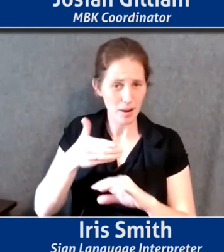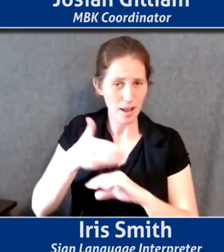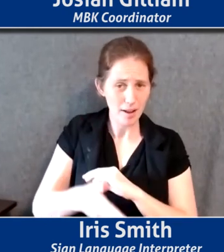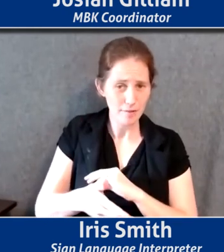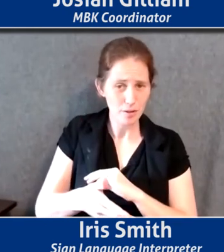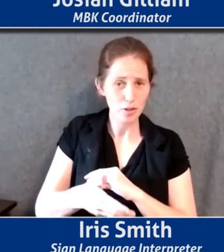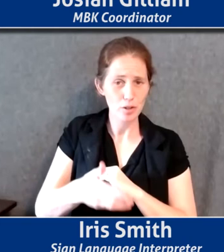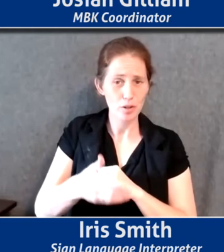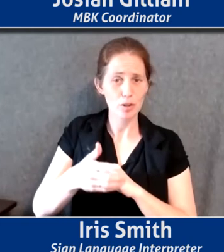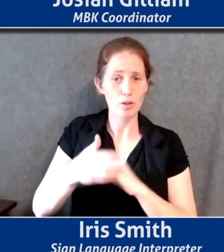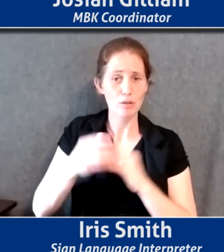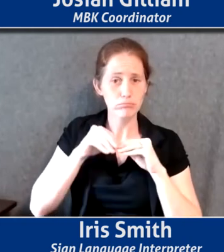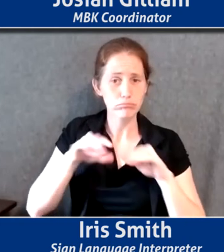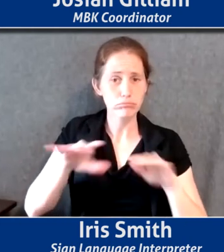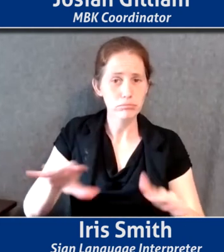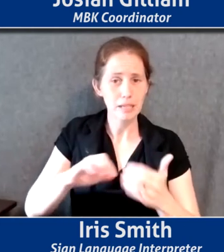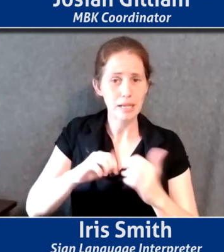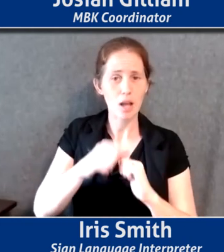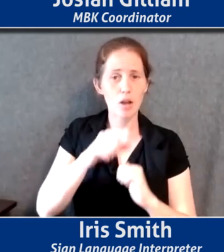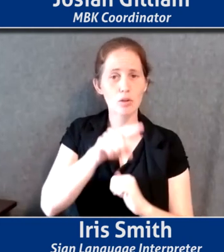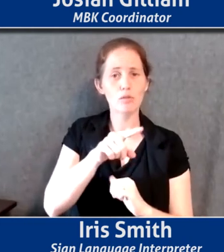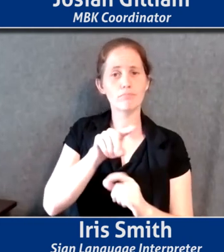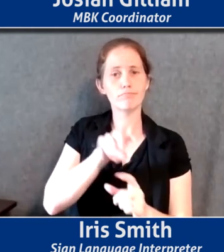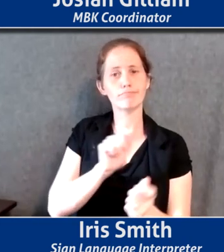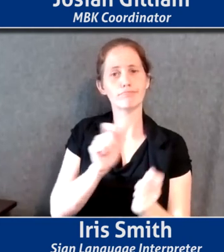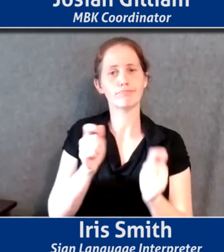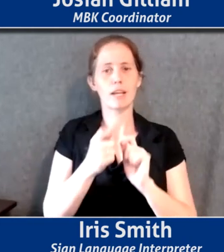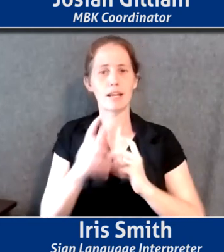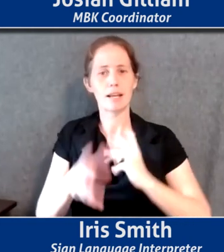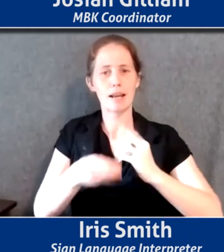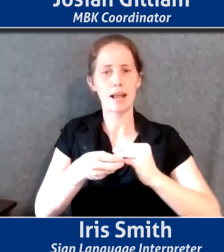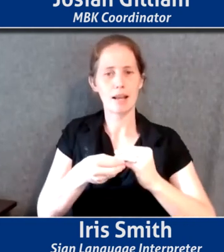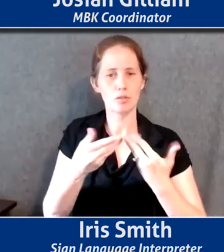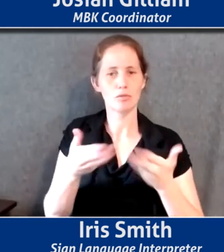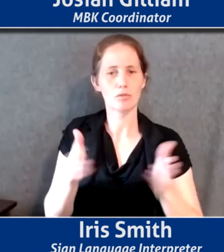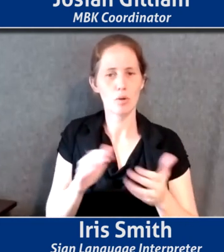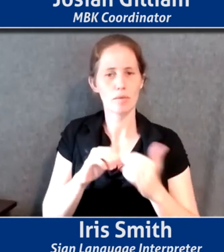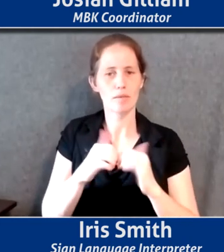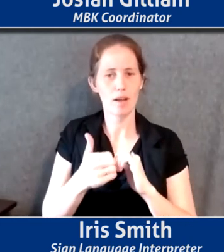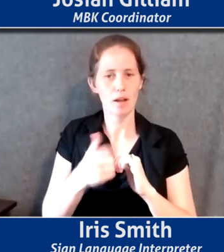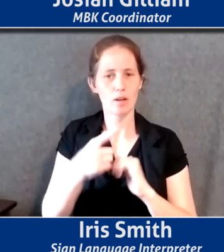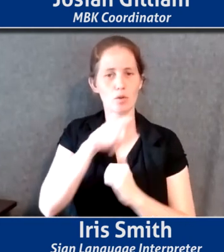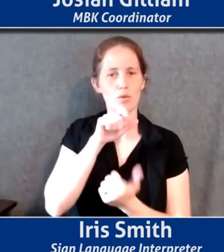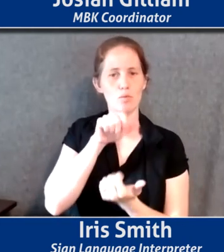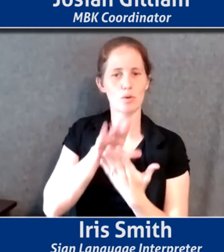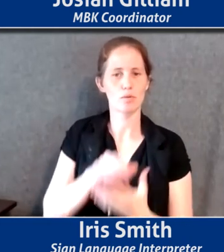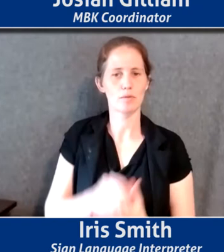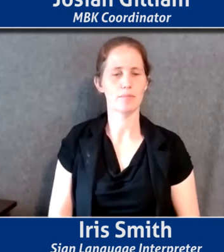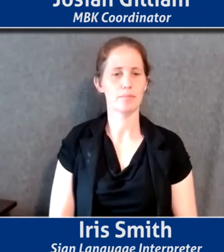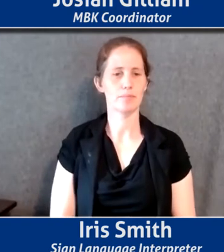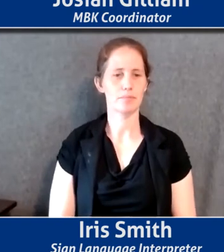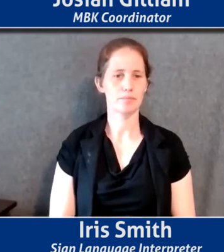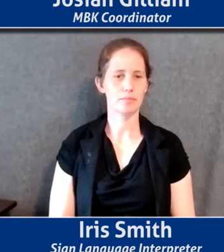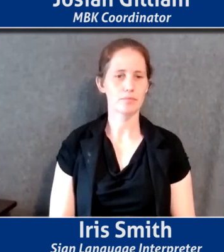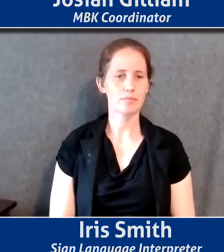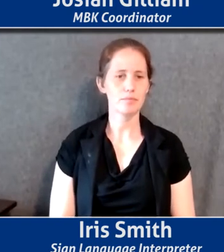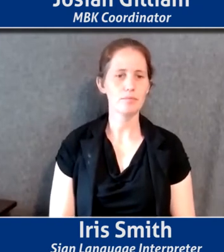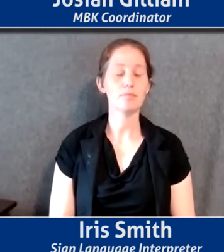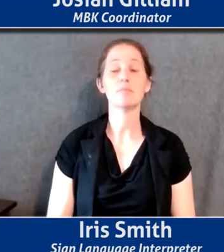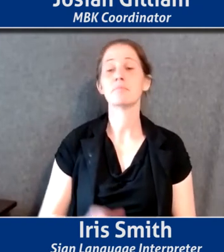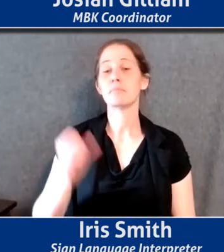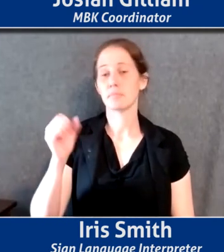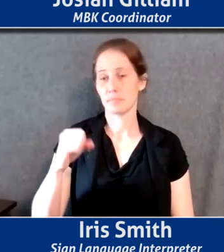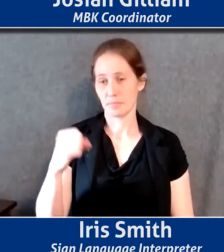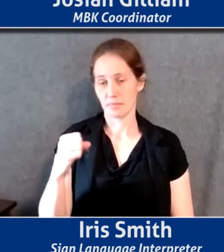and how you all have pivoted, um, and, and added to the scope of, of how you're approaching this? Uh, I can,